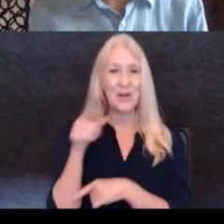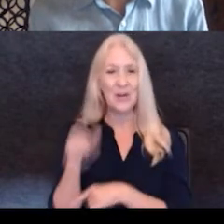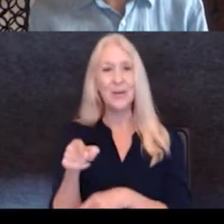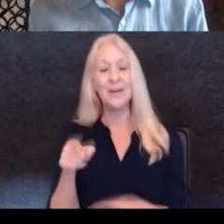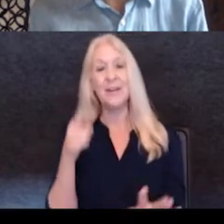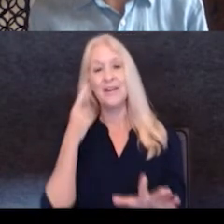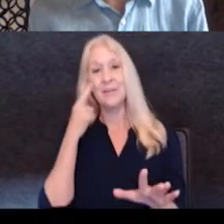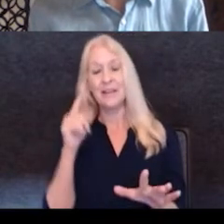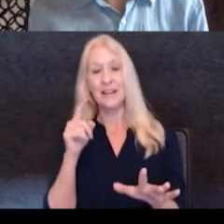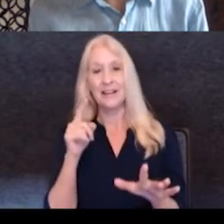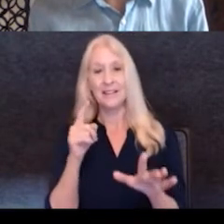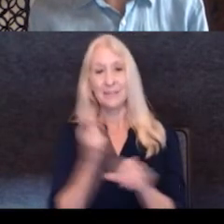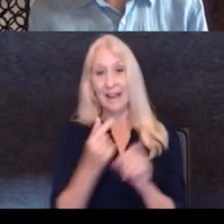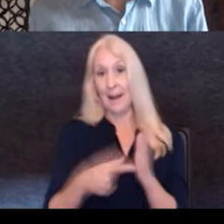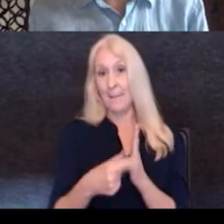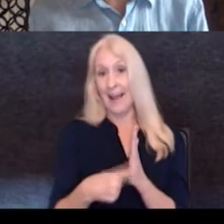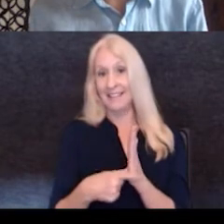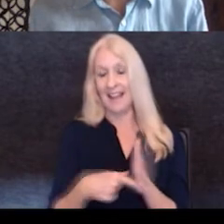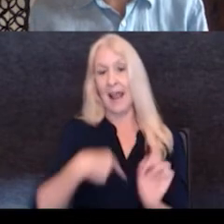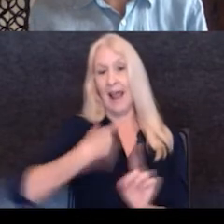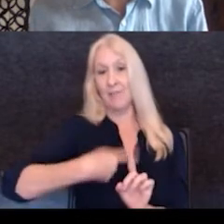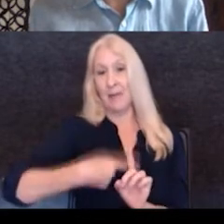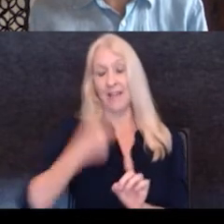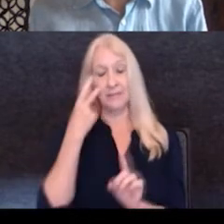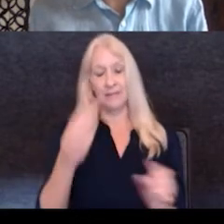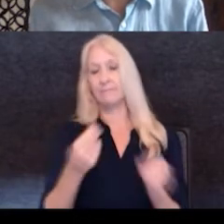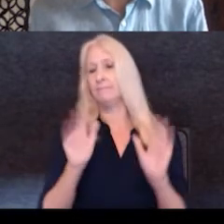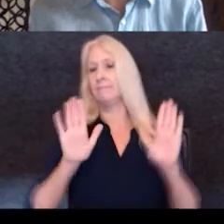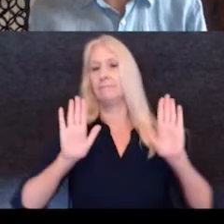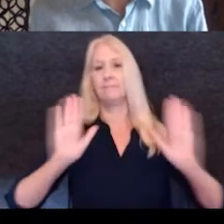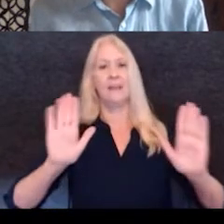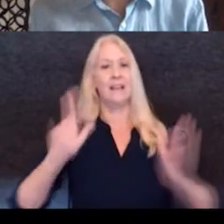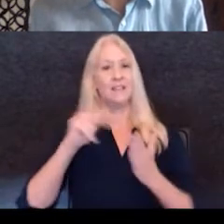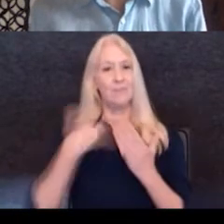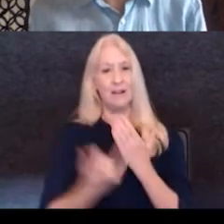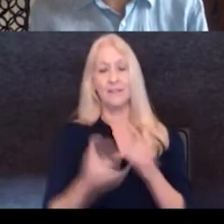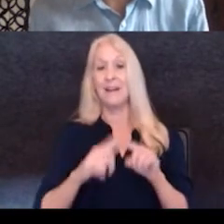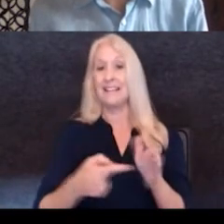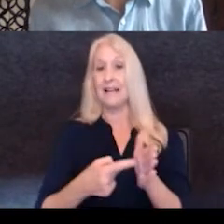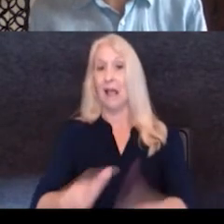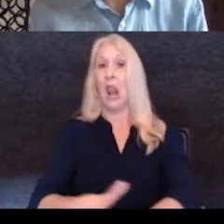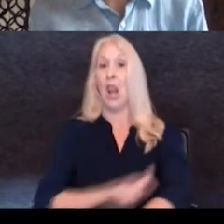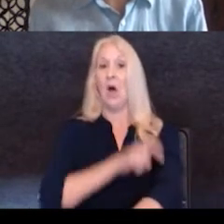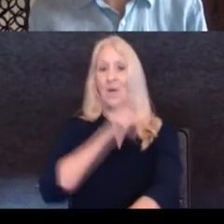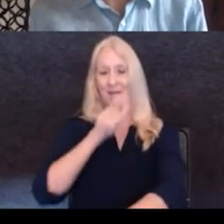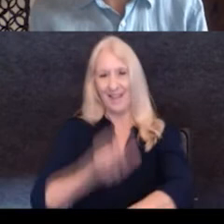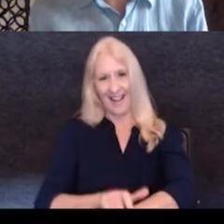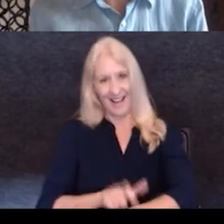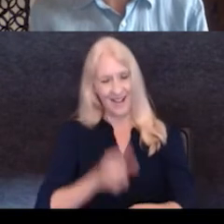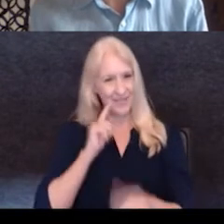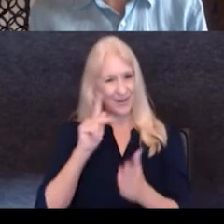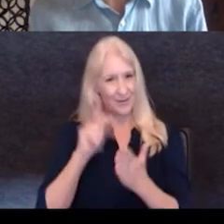you know, making a magazine, we do it every month and we see amazing projects, but it takes a long time. So, um, so